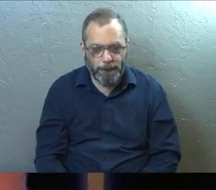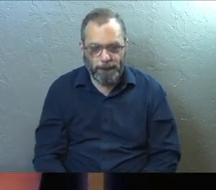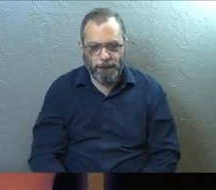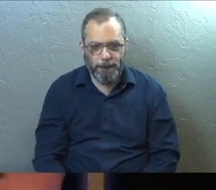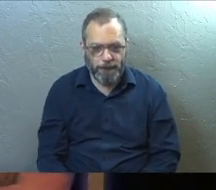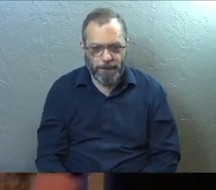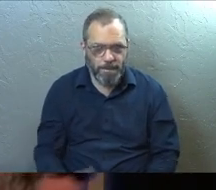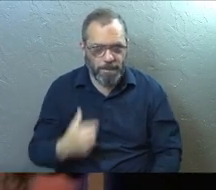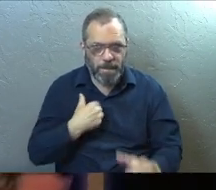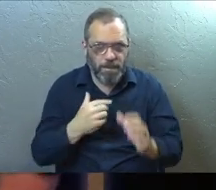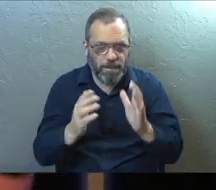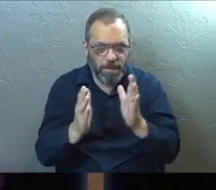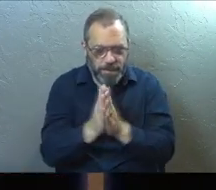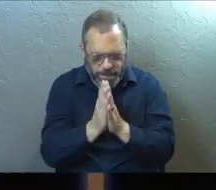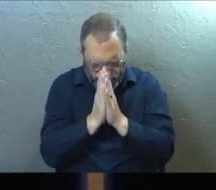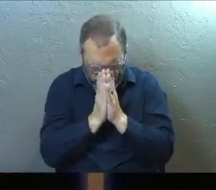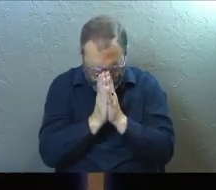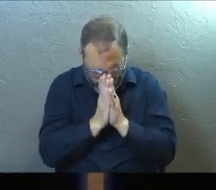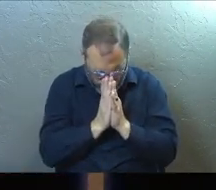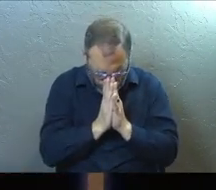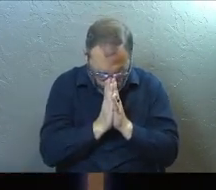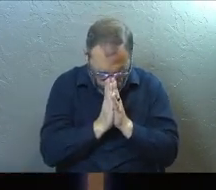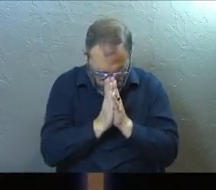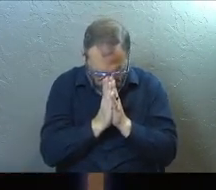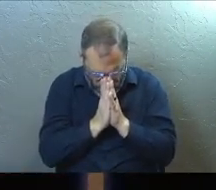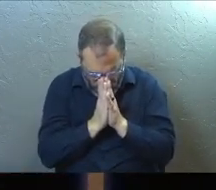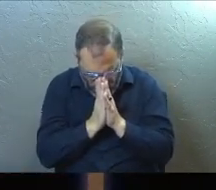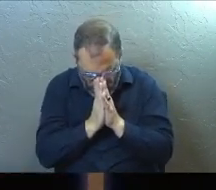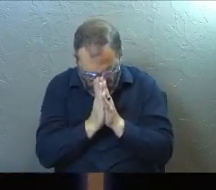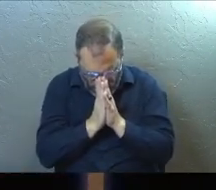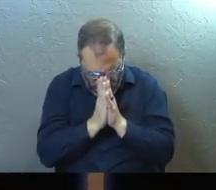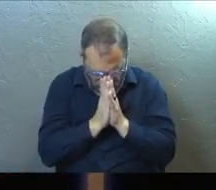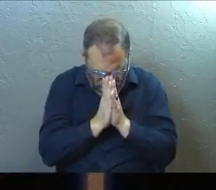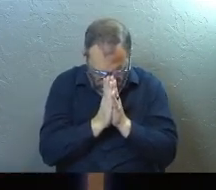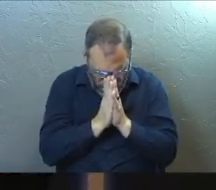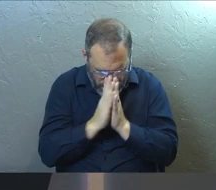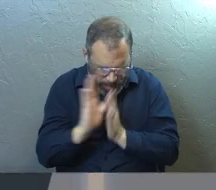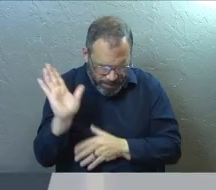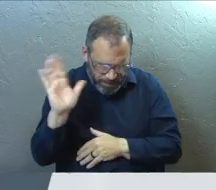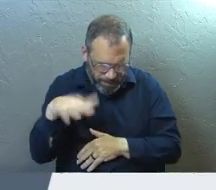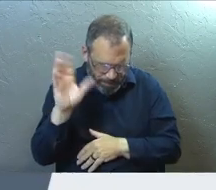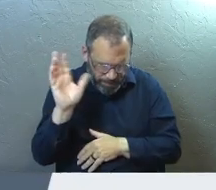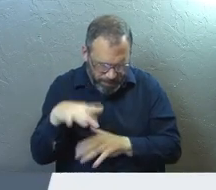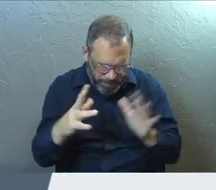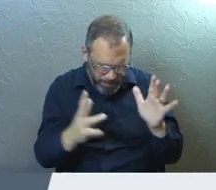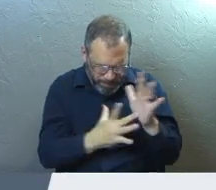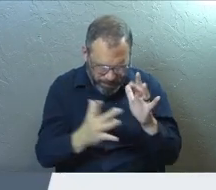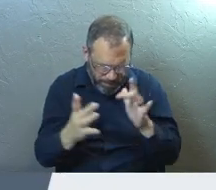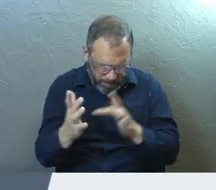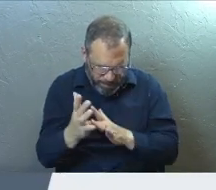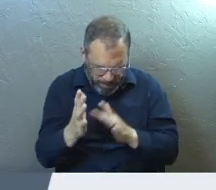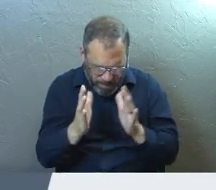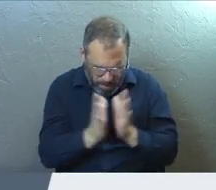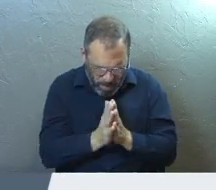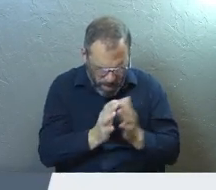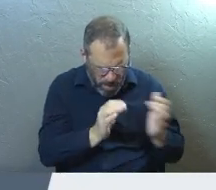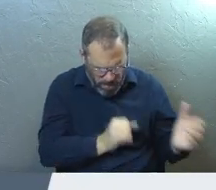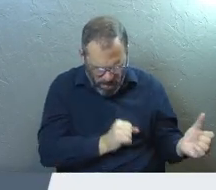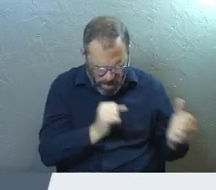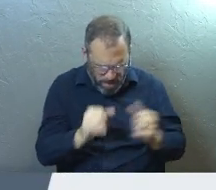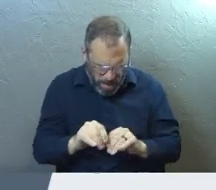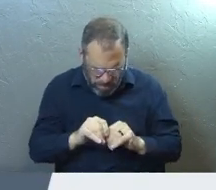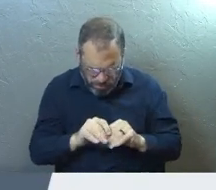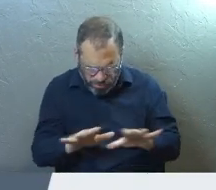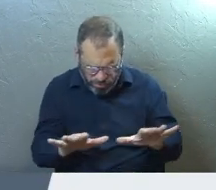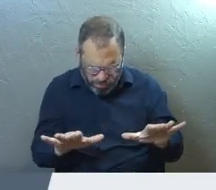Yeah. I'm going to pray. Let's pray. Jesus, I pray for power across this room, Lord.